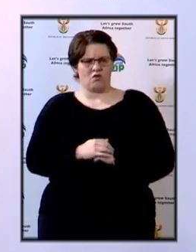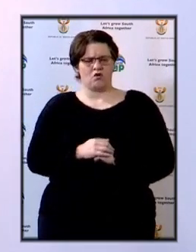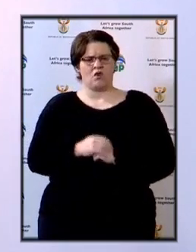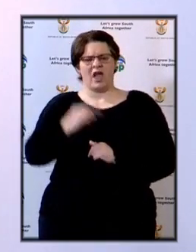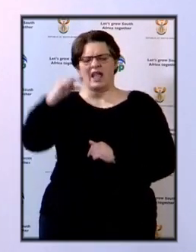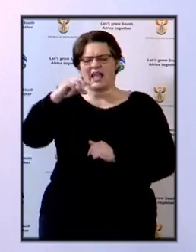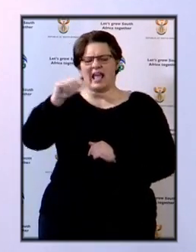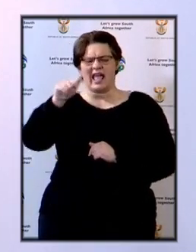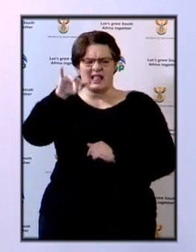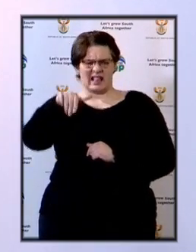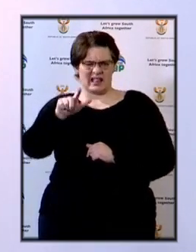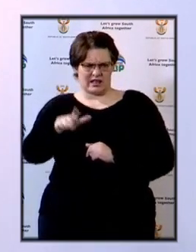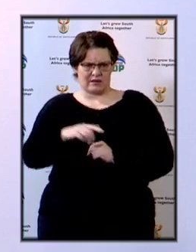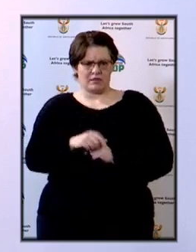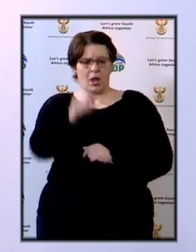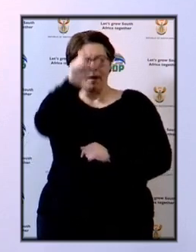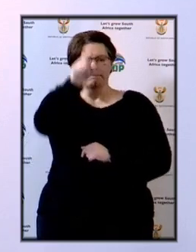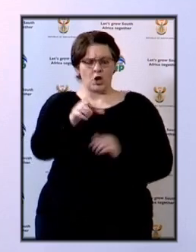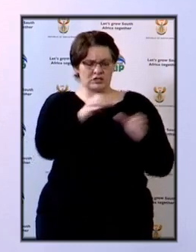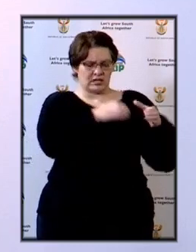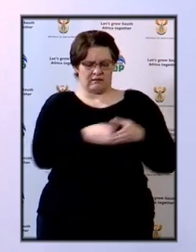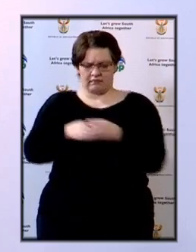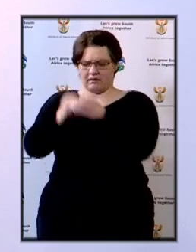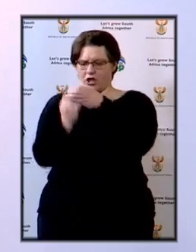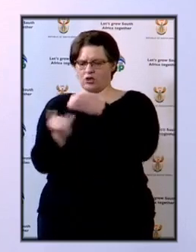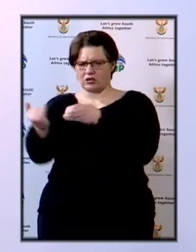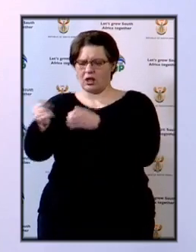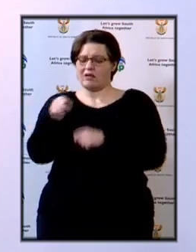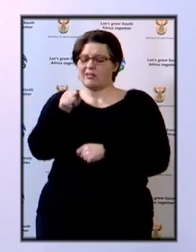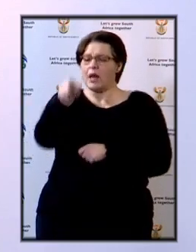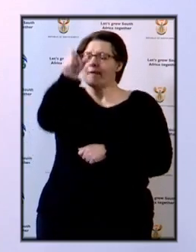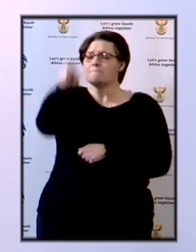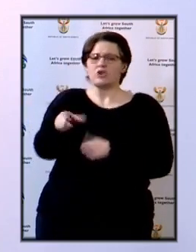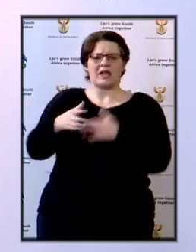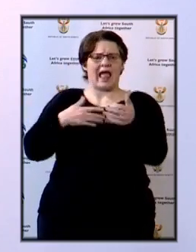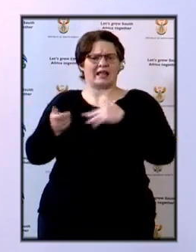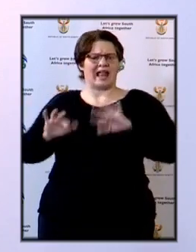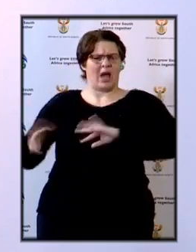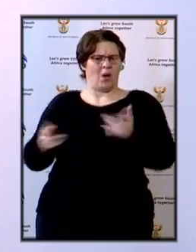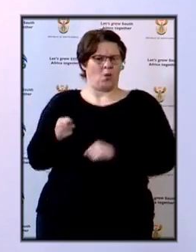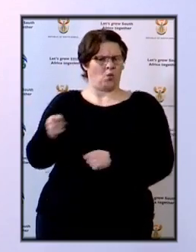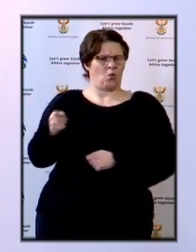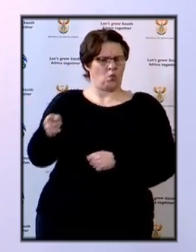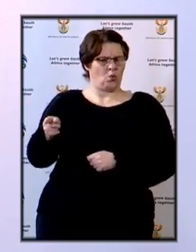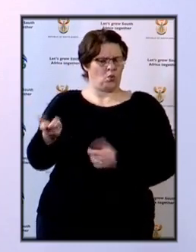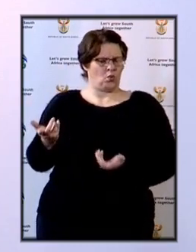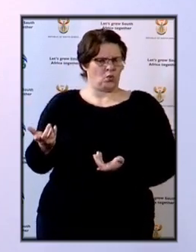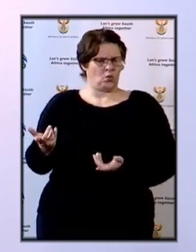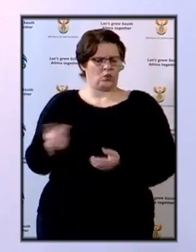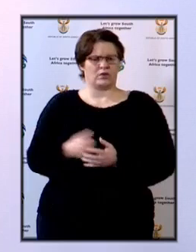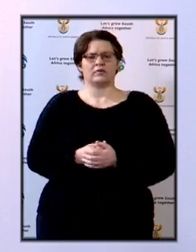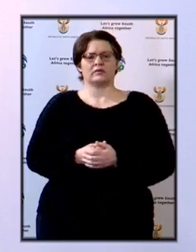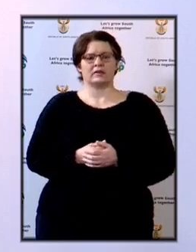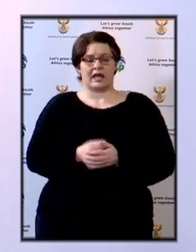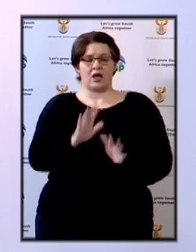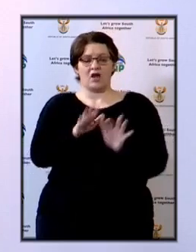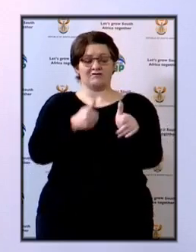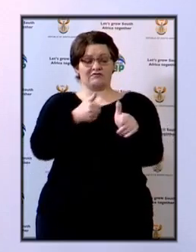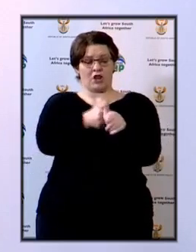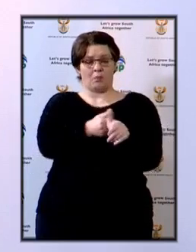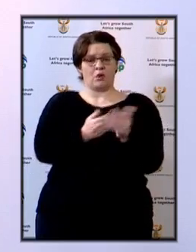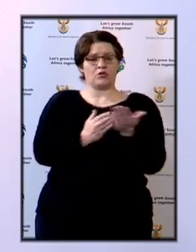How will the person who is in quarantine be handled? And another follow-up question from